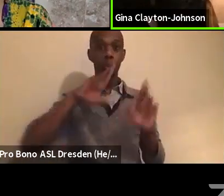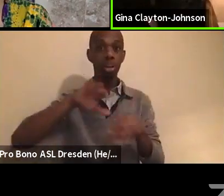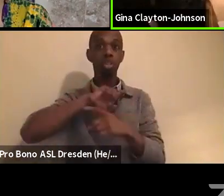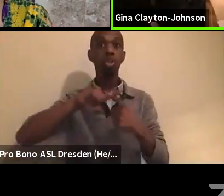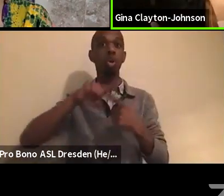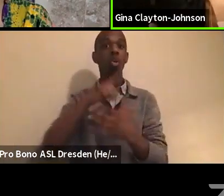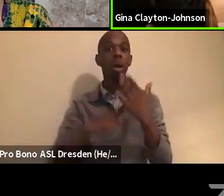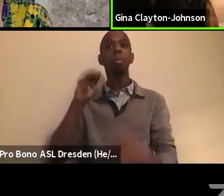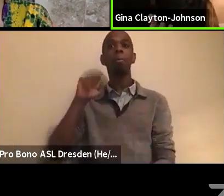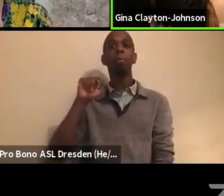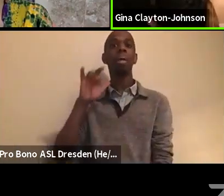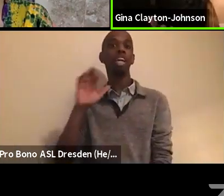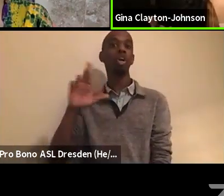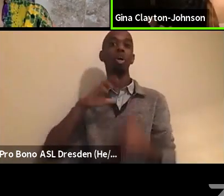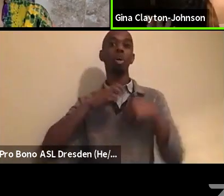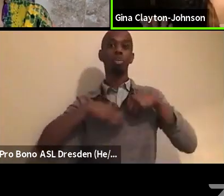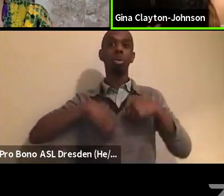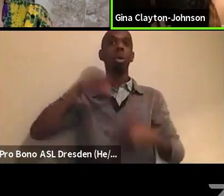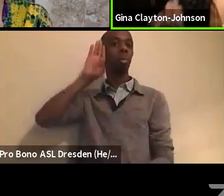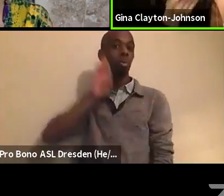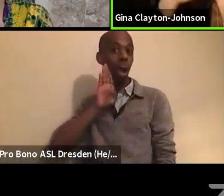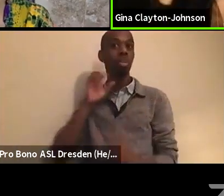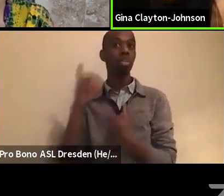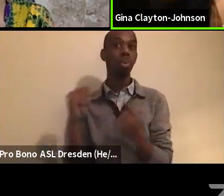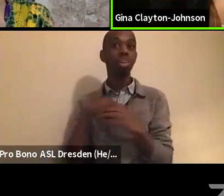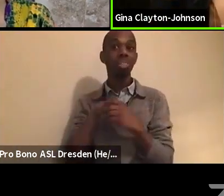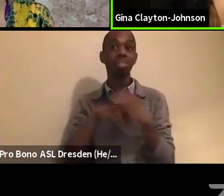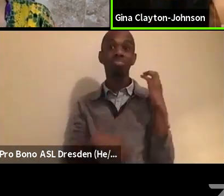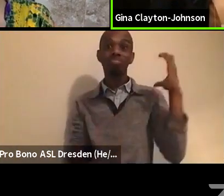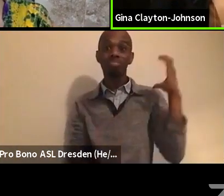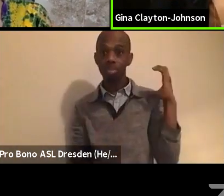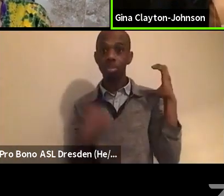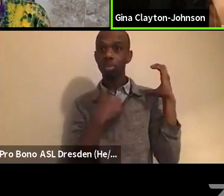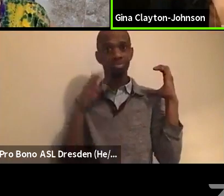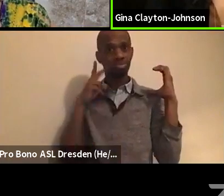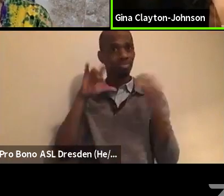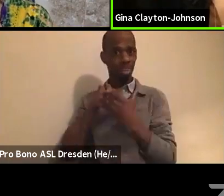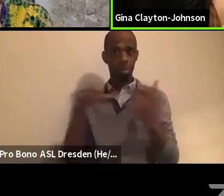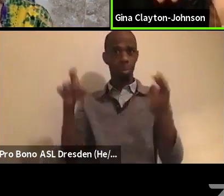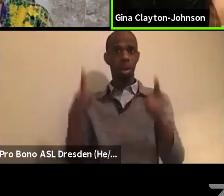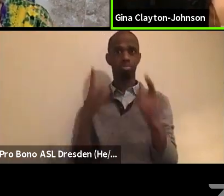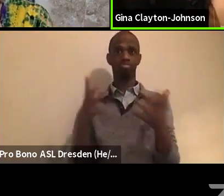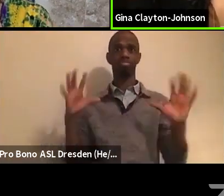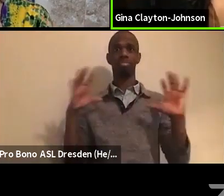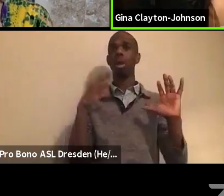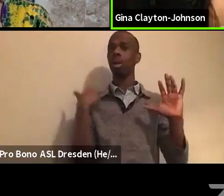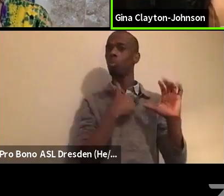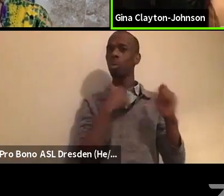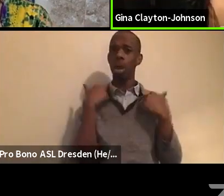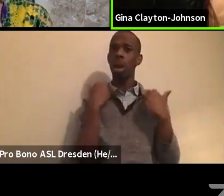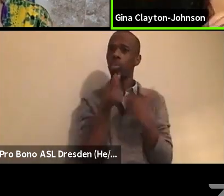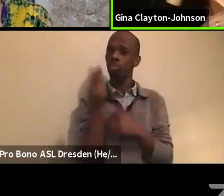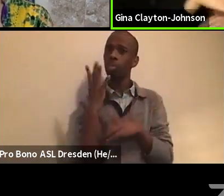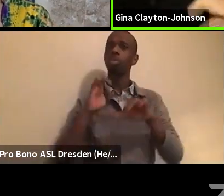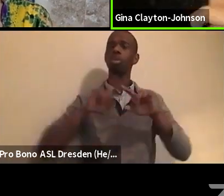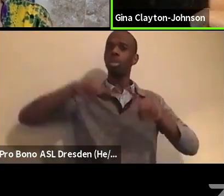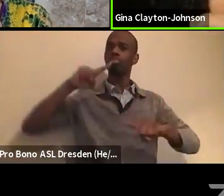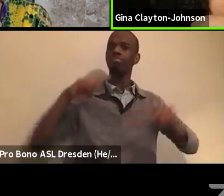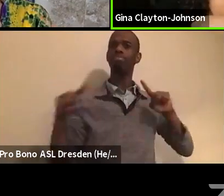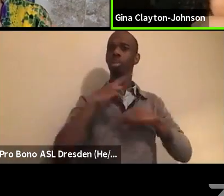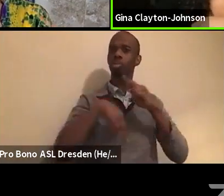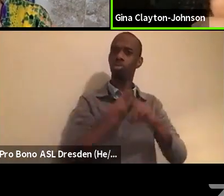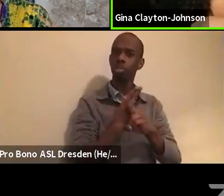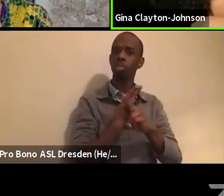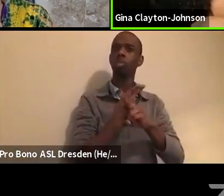works. And the Breathe Act specifically, um, you know, we have a, we have a couple of different universal basic income type measures,